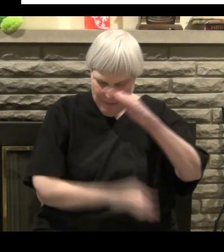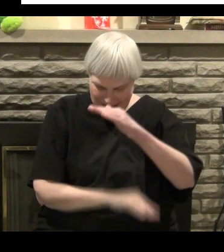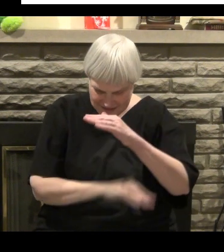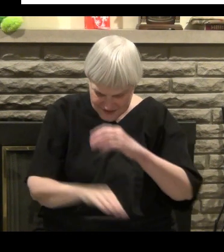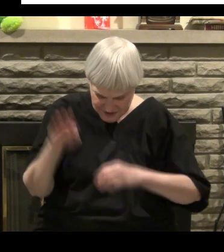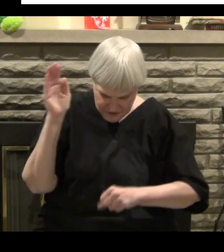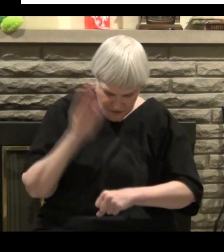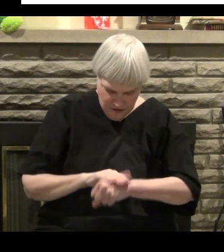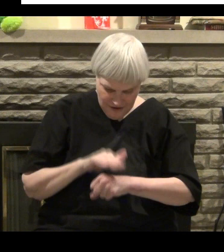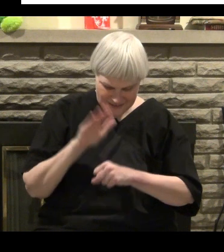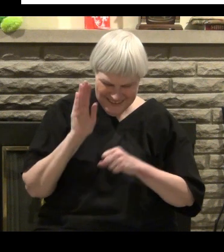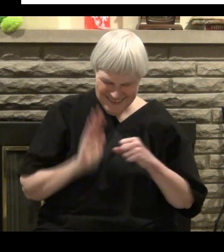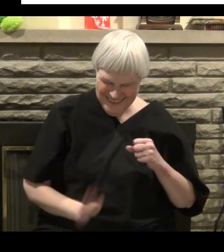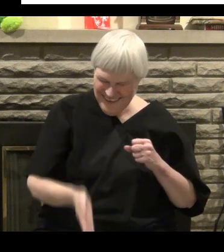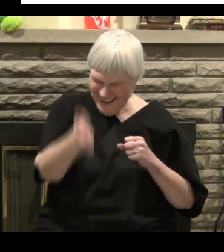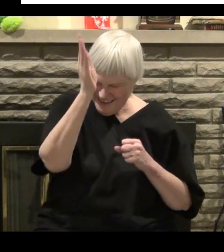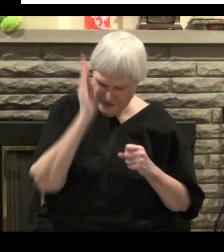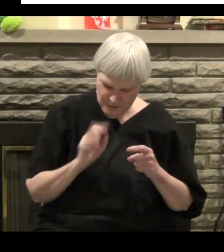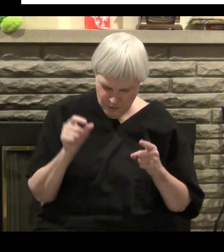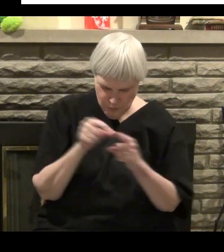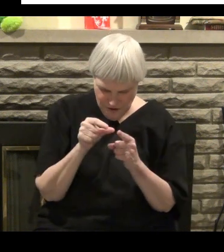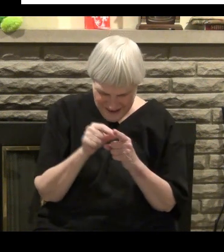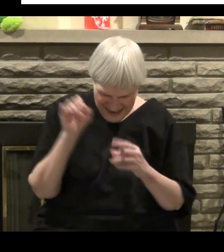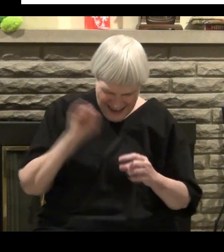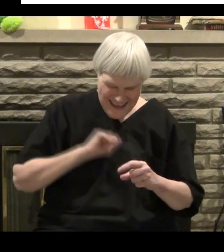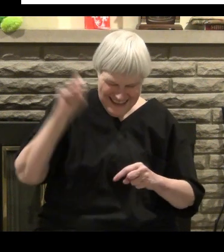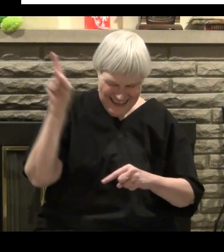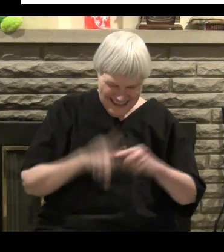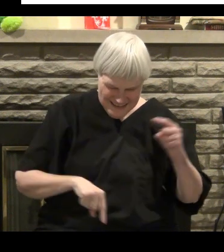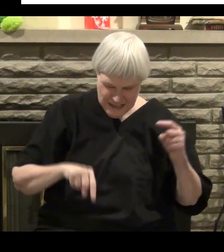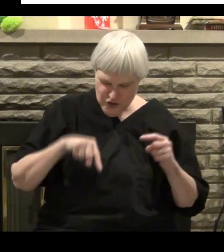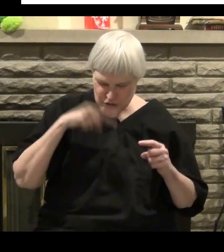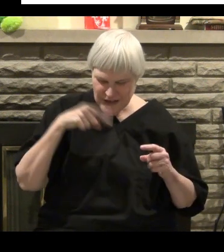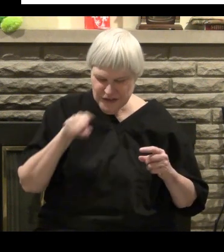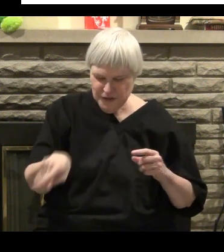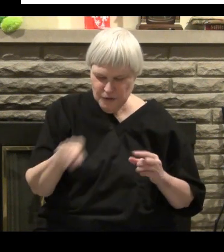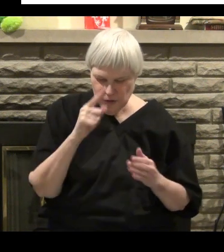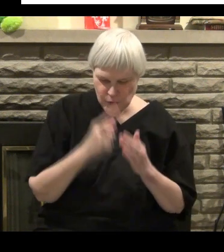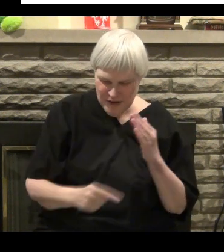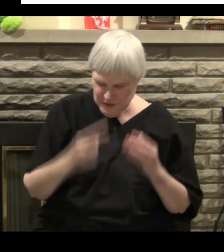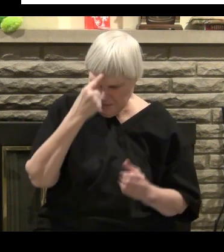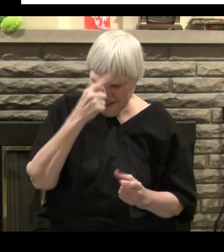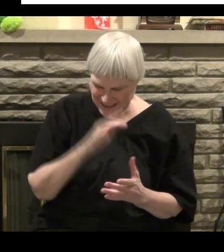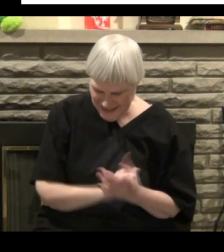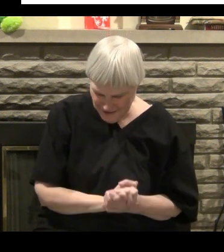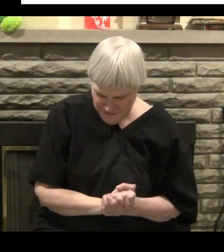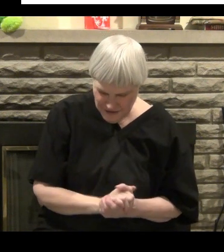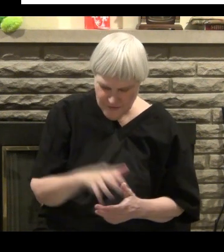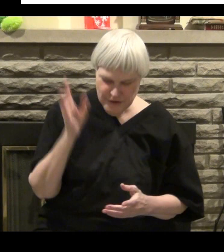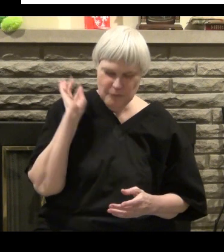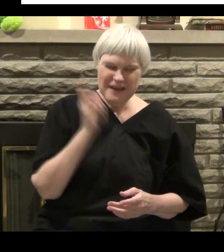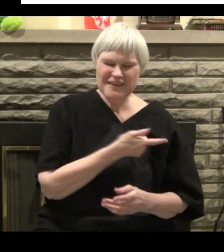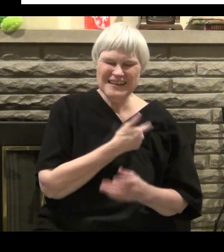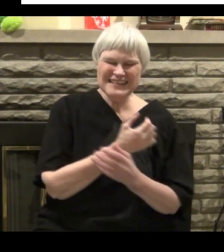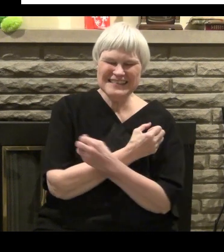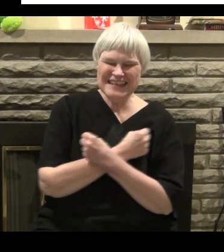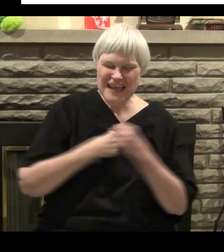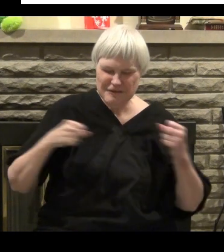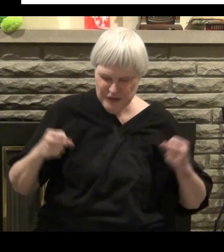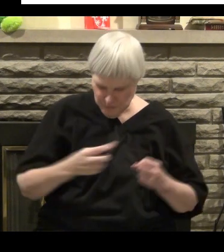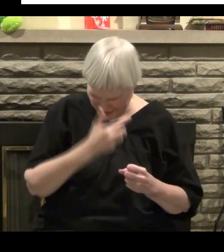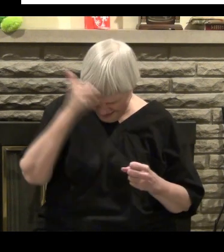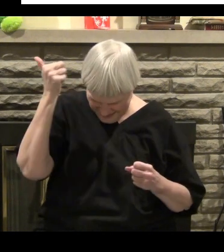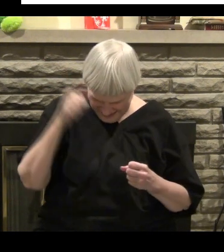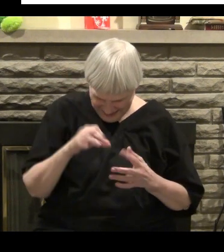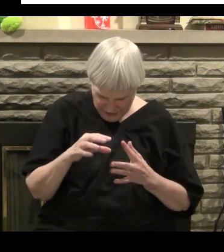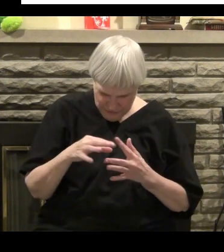No. Scripture tells me I'm saved based on very specific words. If you believe it or not there's nothing I